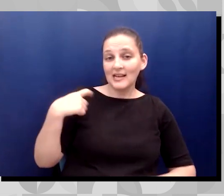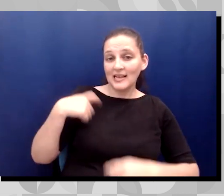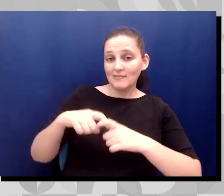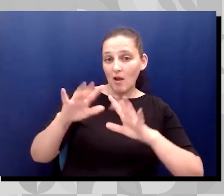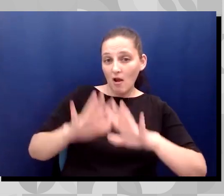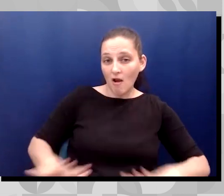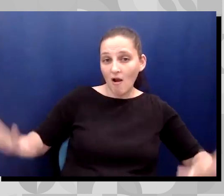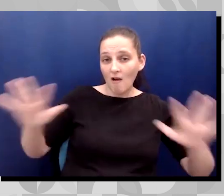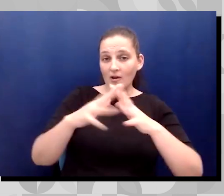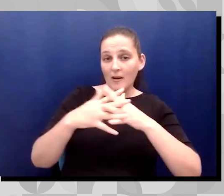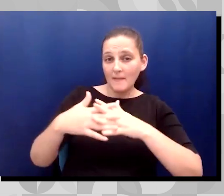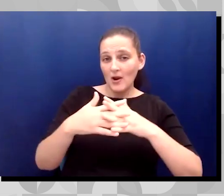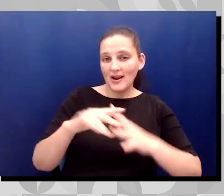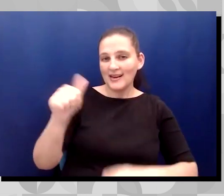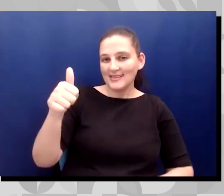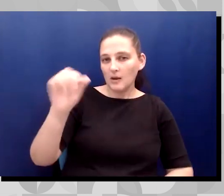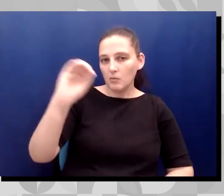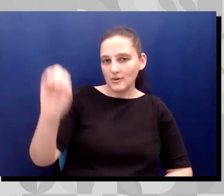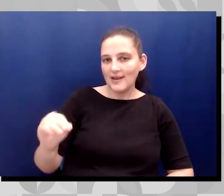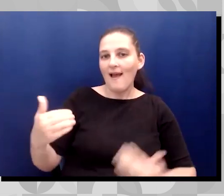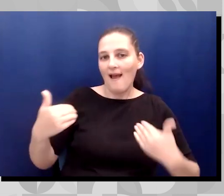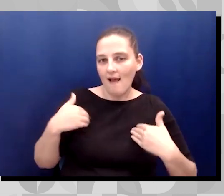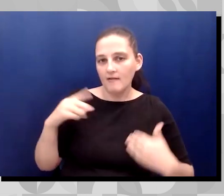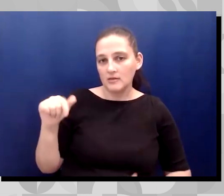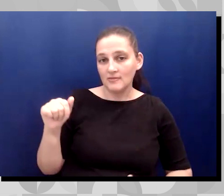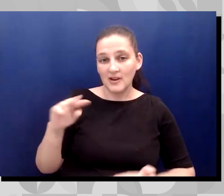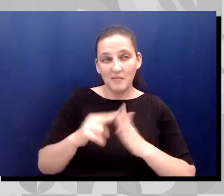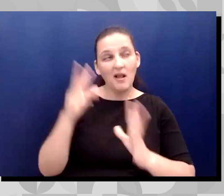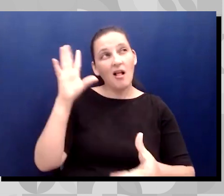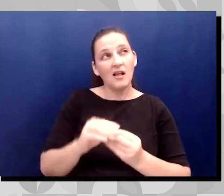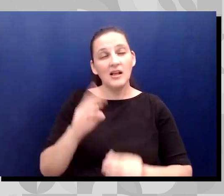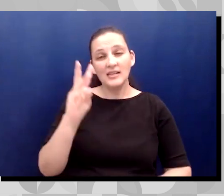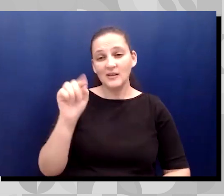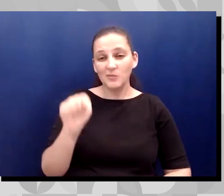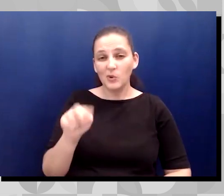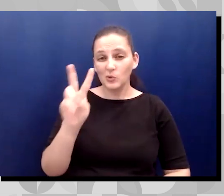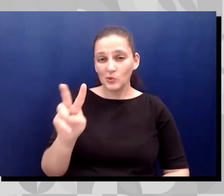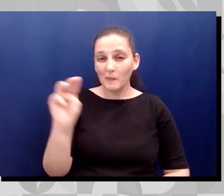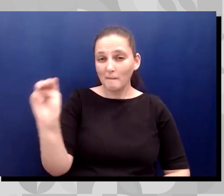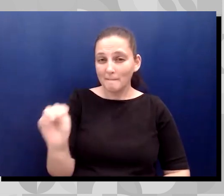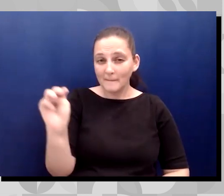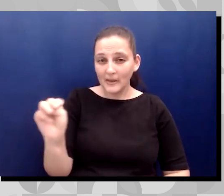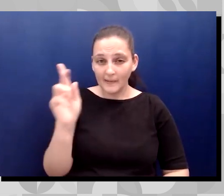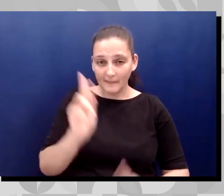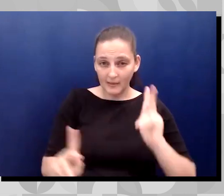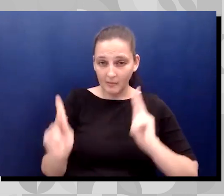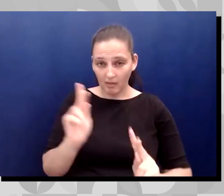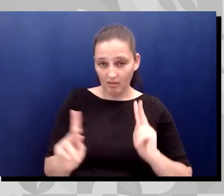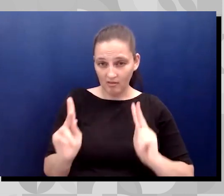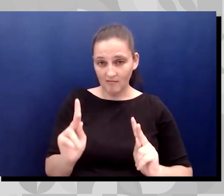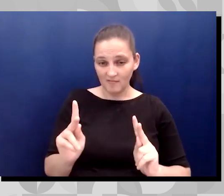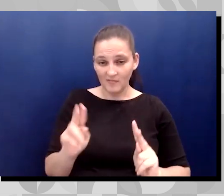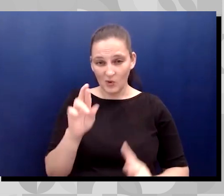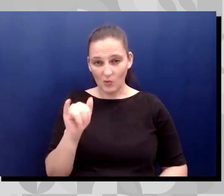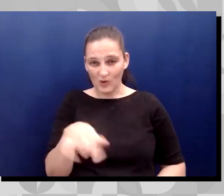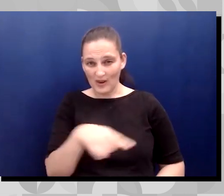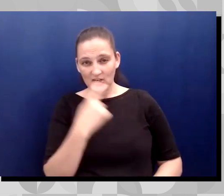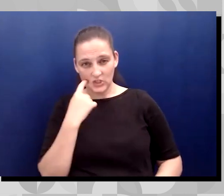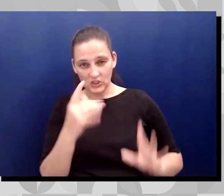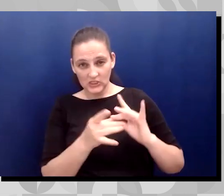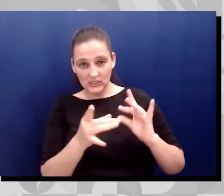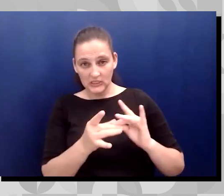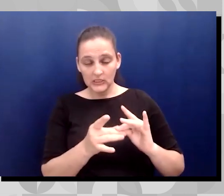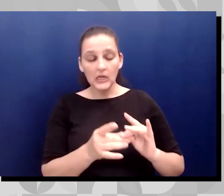that's 6.2 million people. And like race mentioned, caring for family members with disabilities